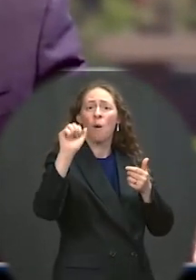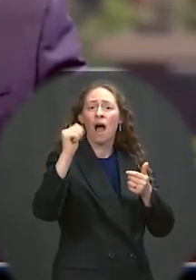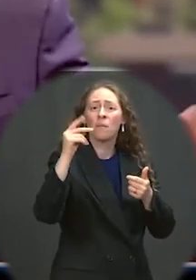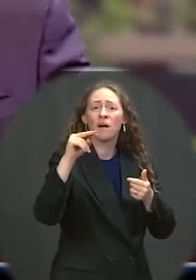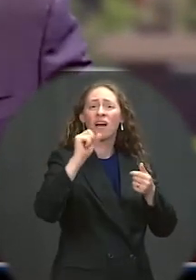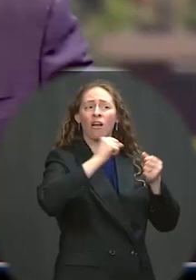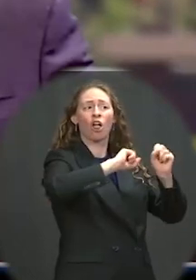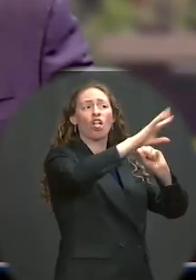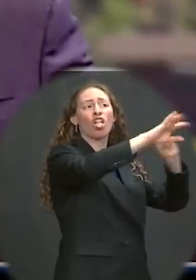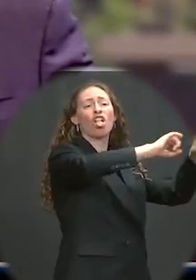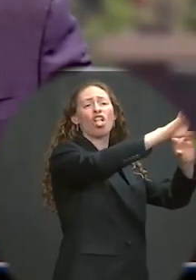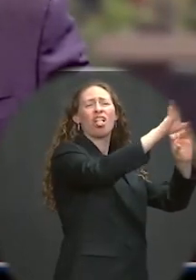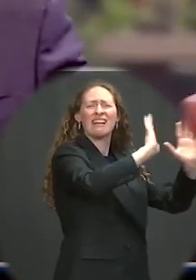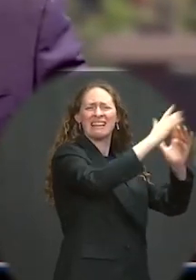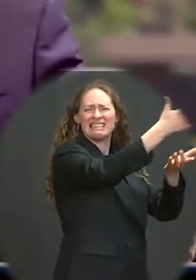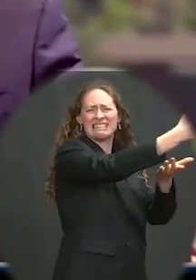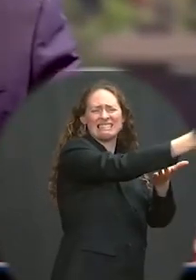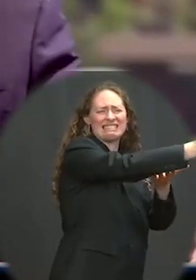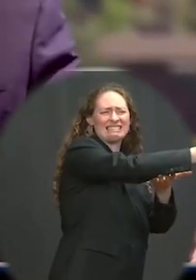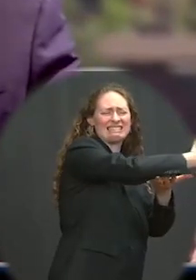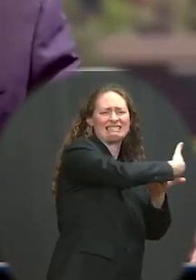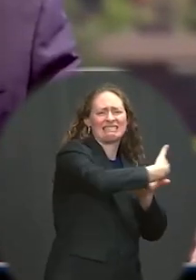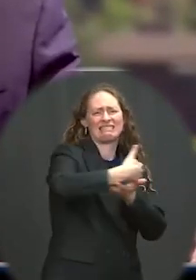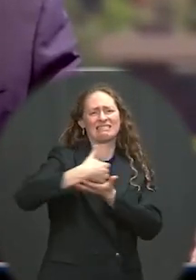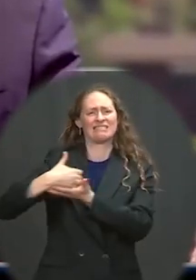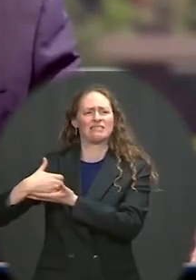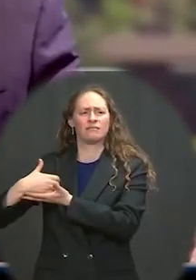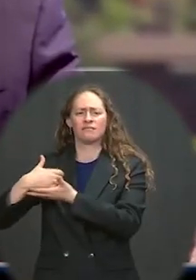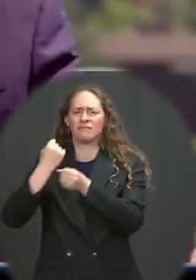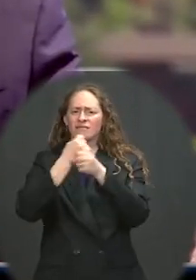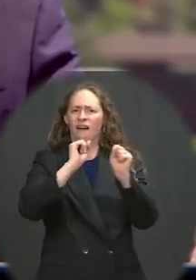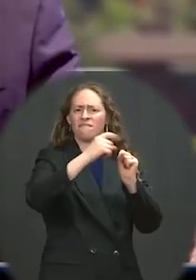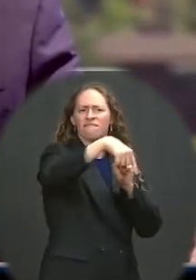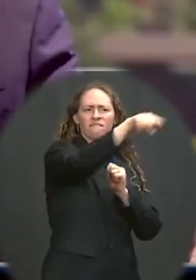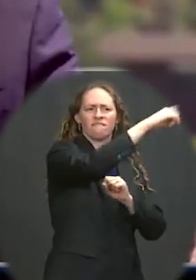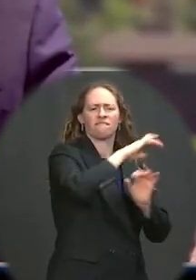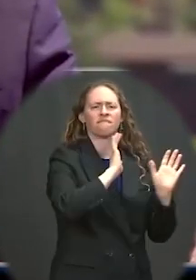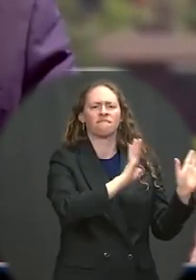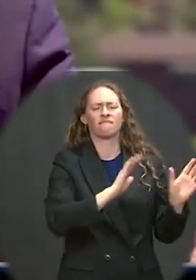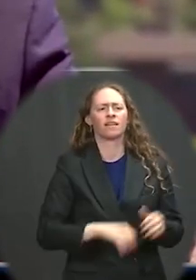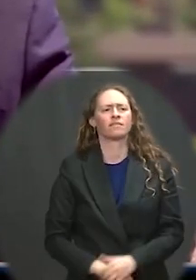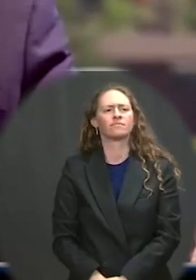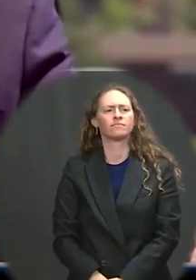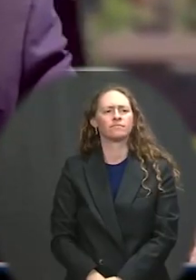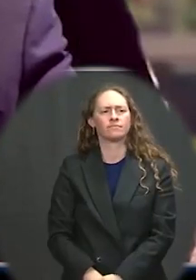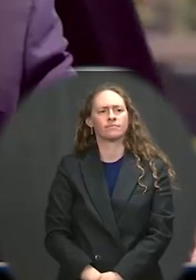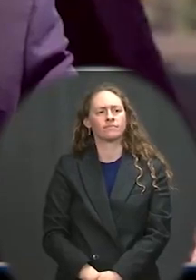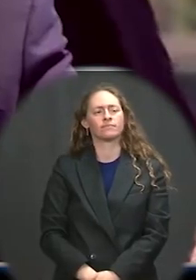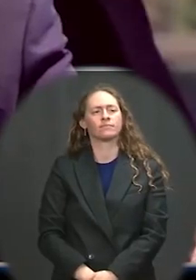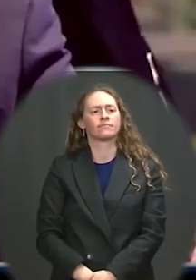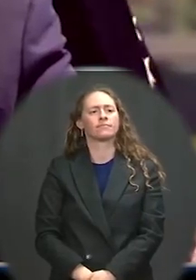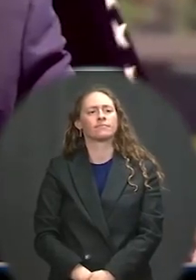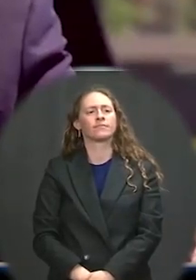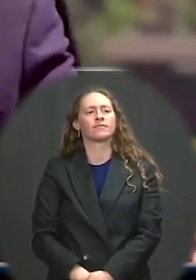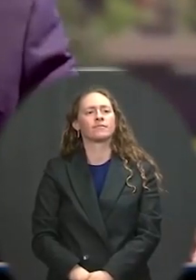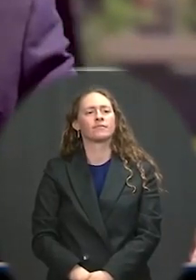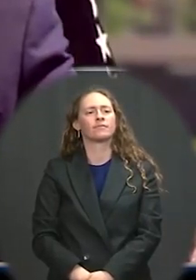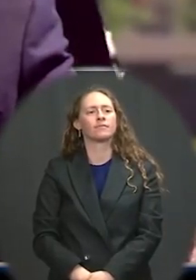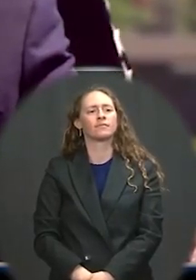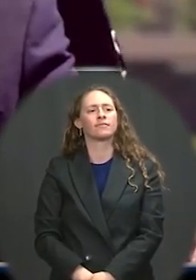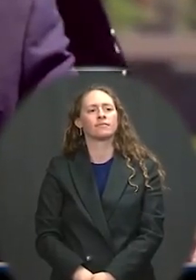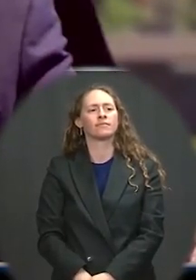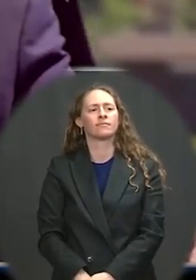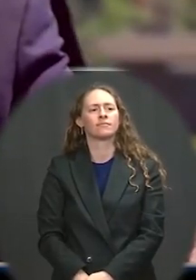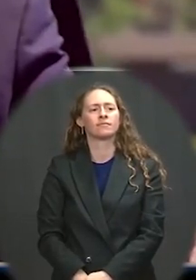Faced alongside the U.S. Navy Fifth Fleet in Bahrain, you have to face down harassment of Iranian fast attack